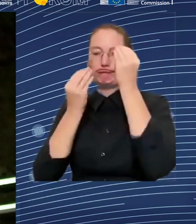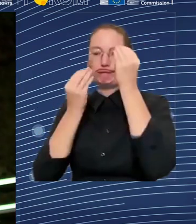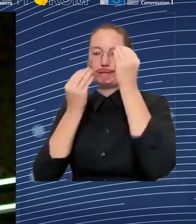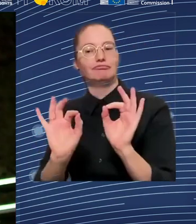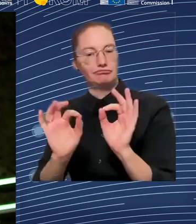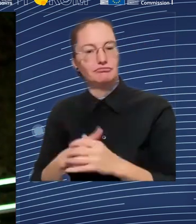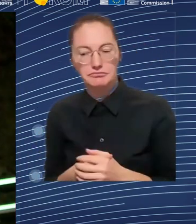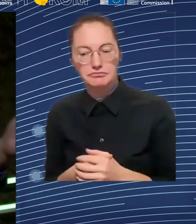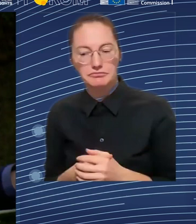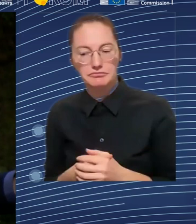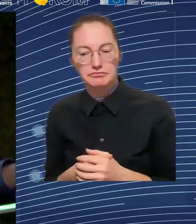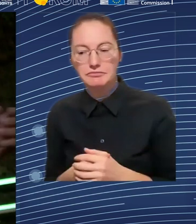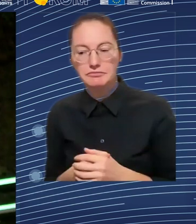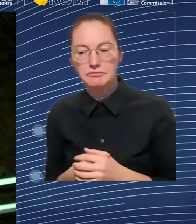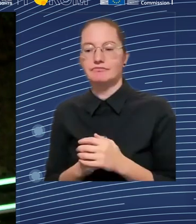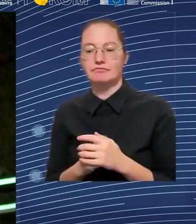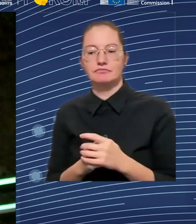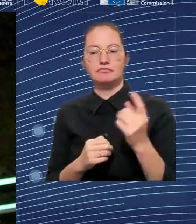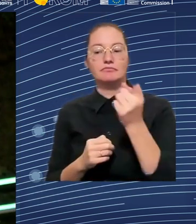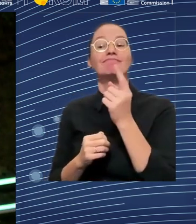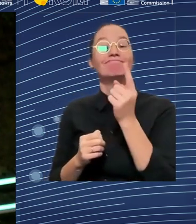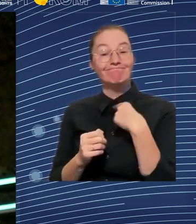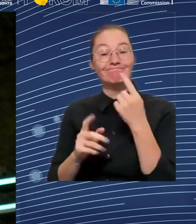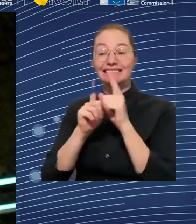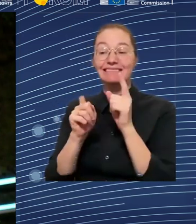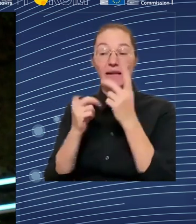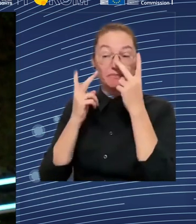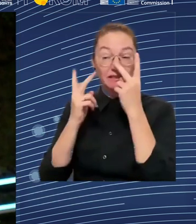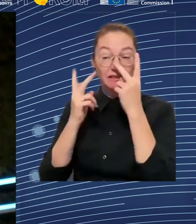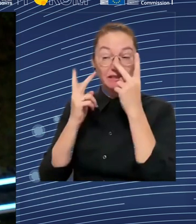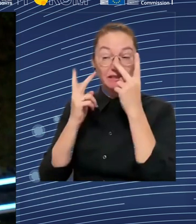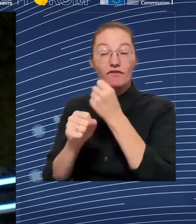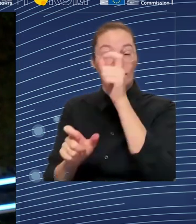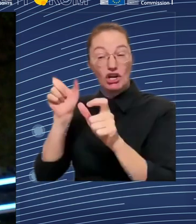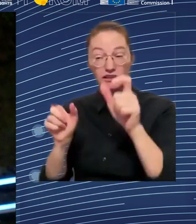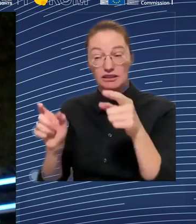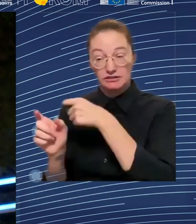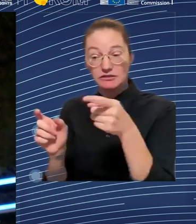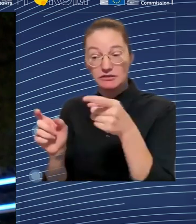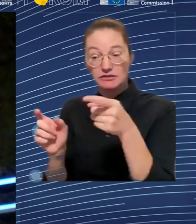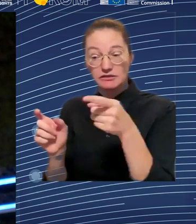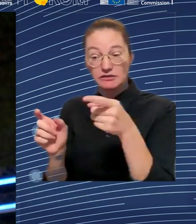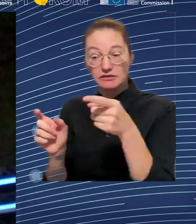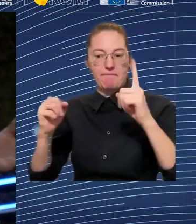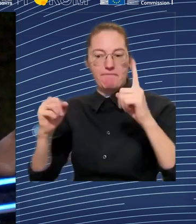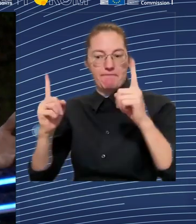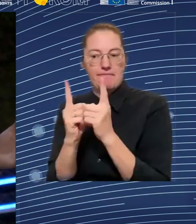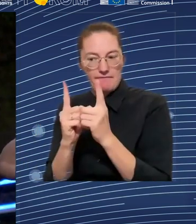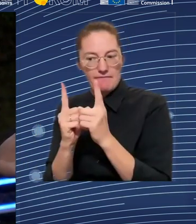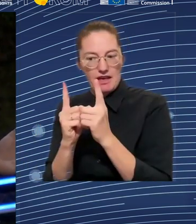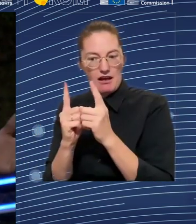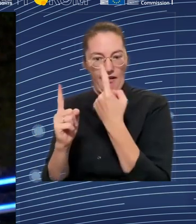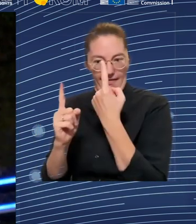-credentials are important, but we also need programs that give them more time, for example,